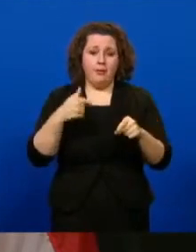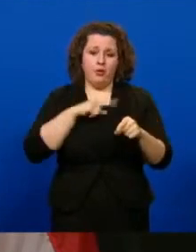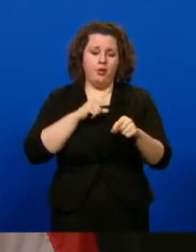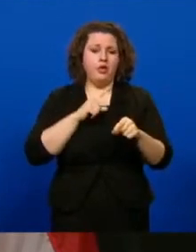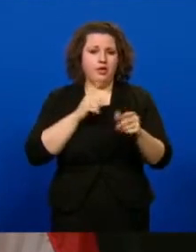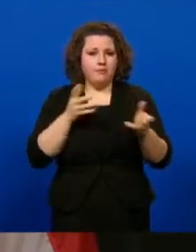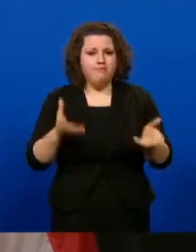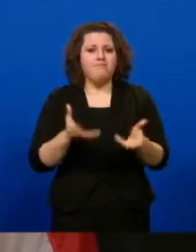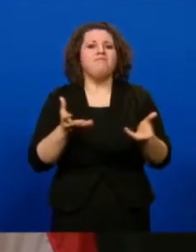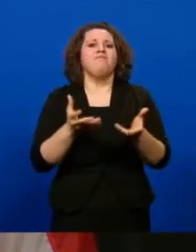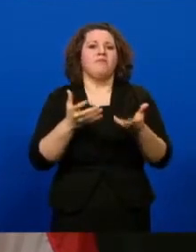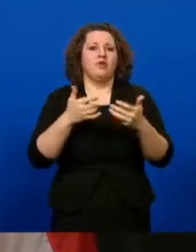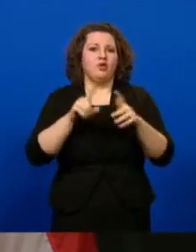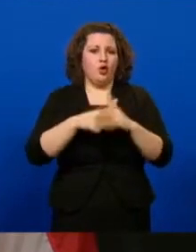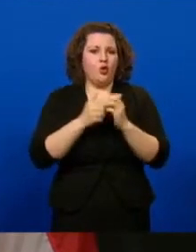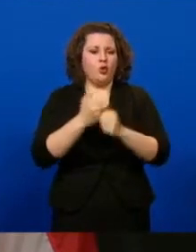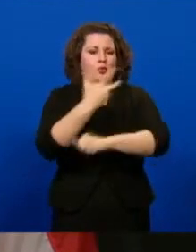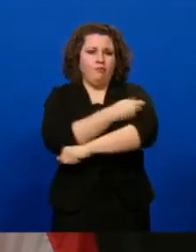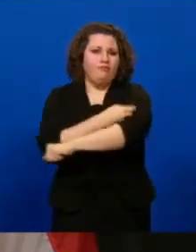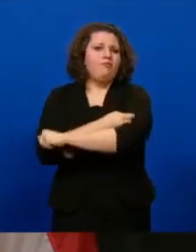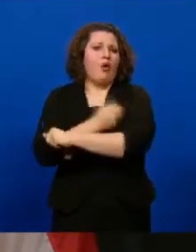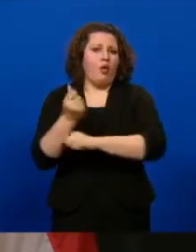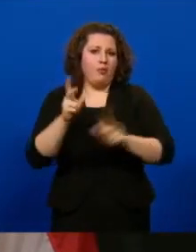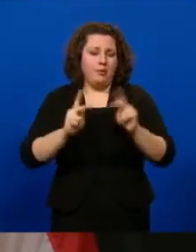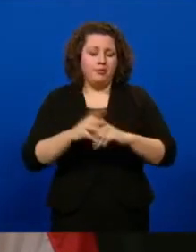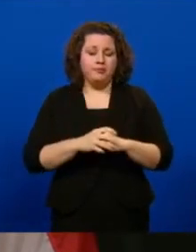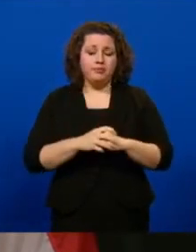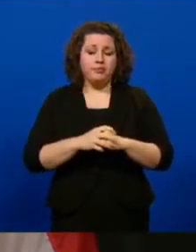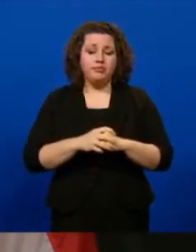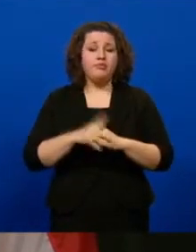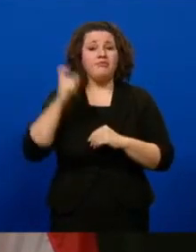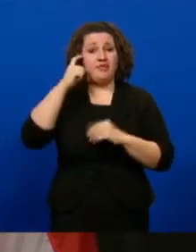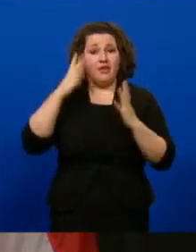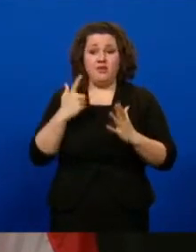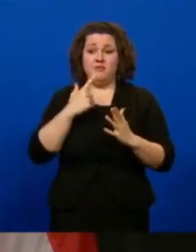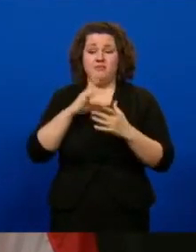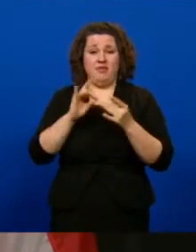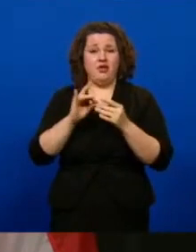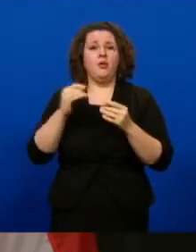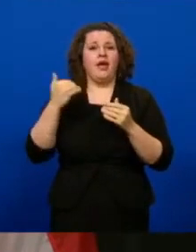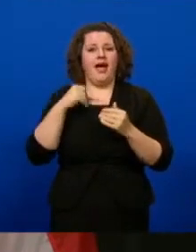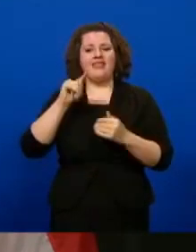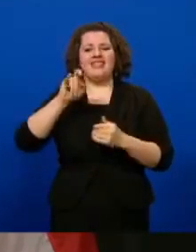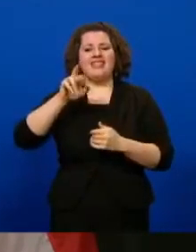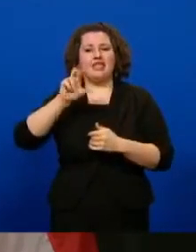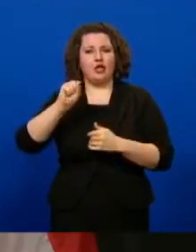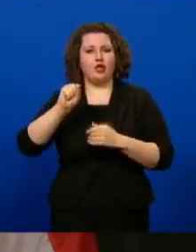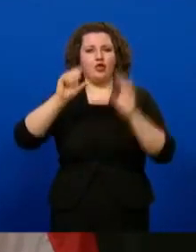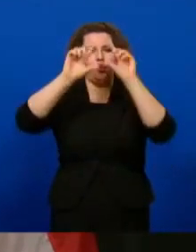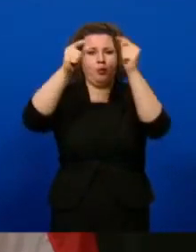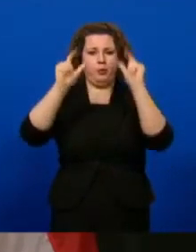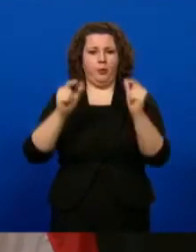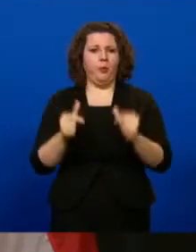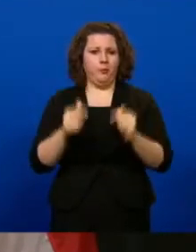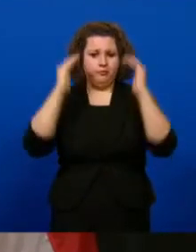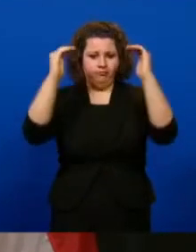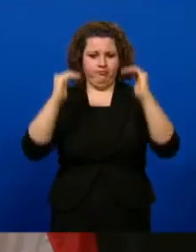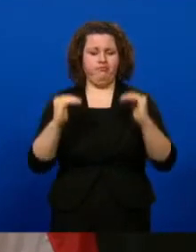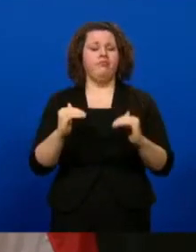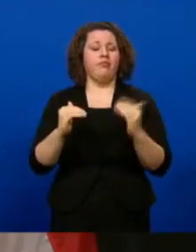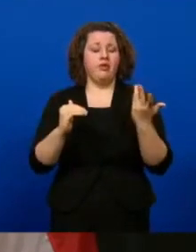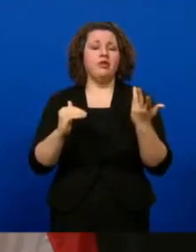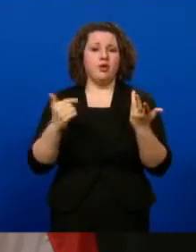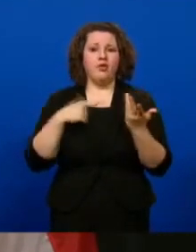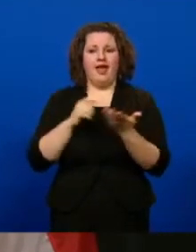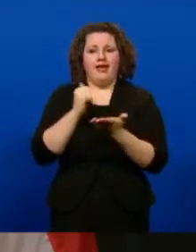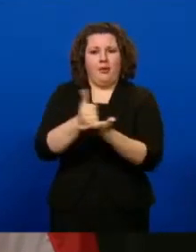Iowans from this virus. As the governor mentioned, we've created tiers within Phase 1B to assist local public health as they work through this